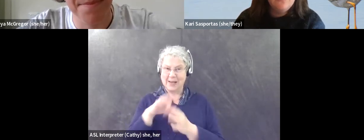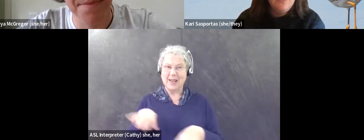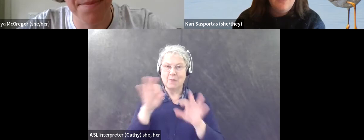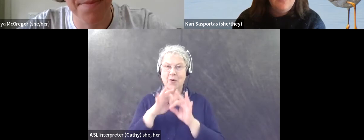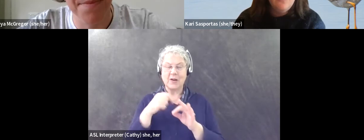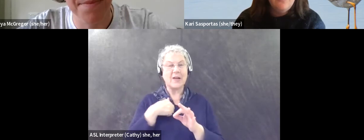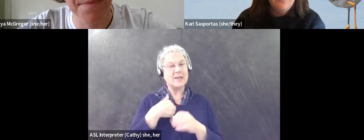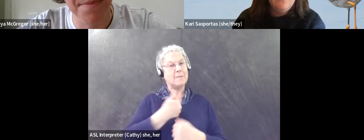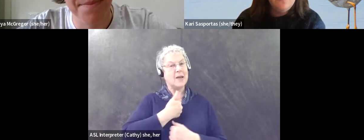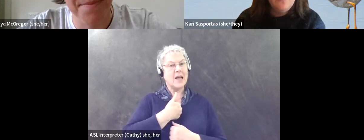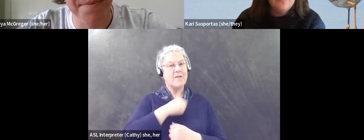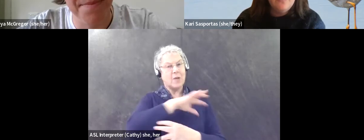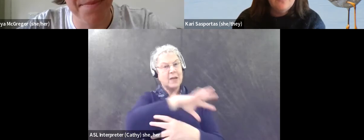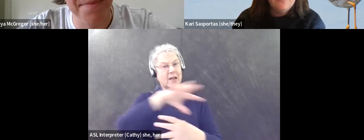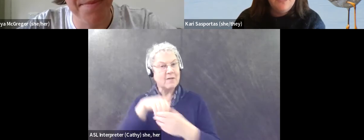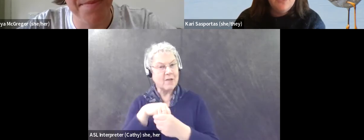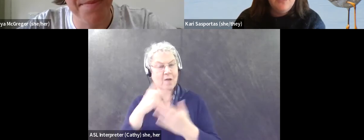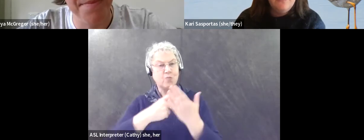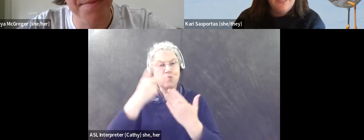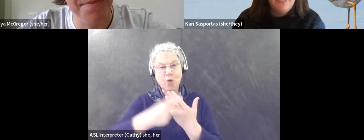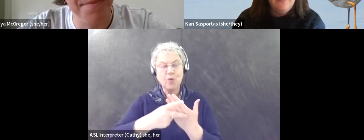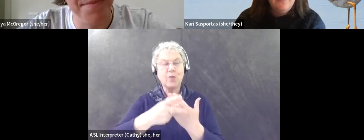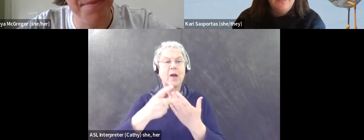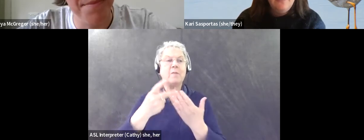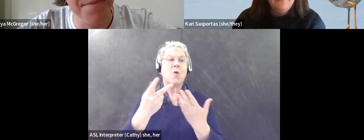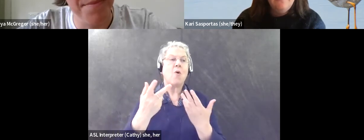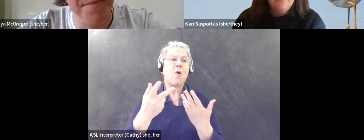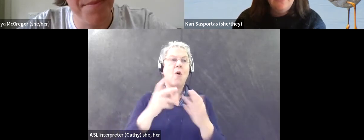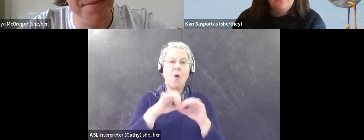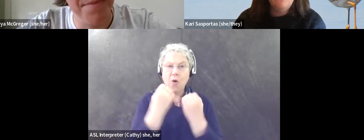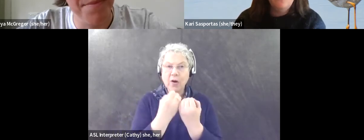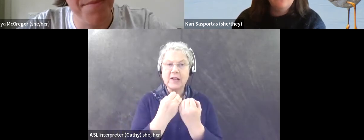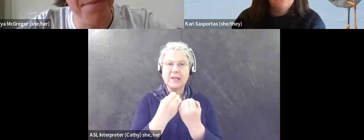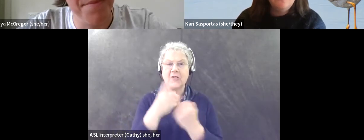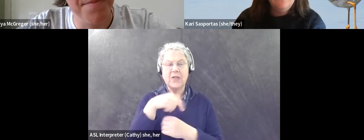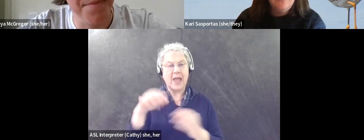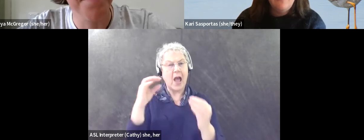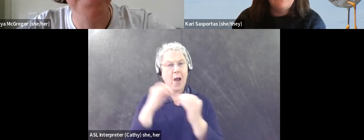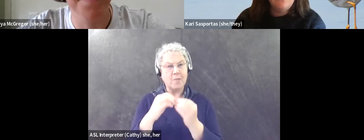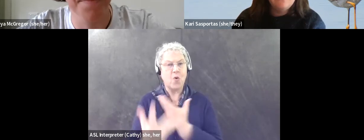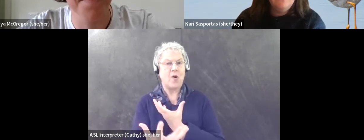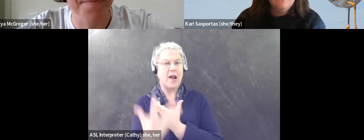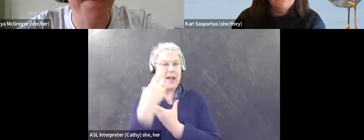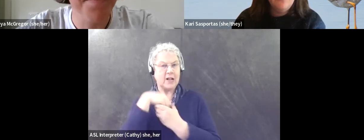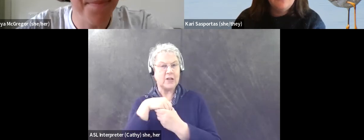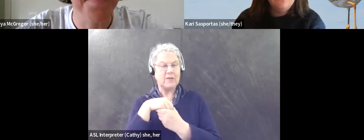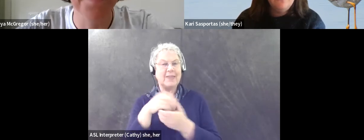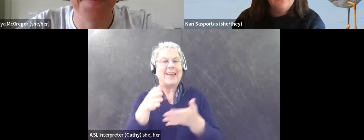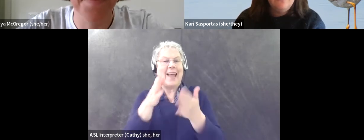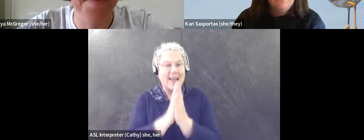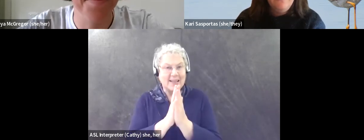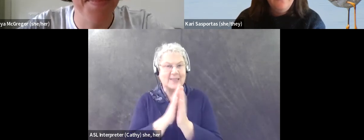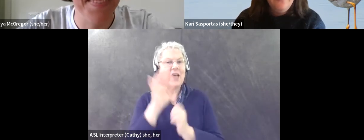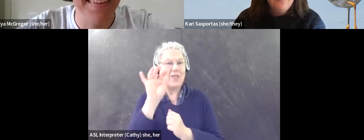towards programs or organizations that, that are more inclusive, that are asking those questions.